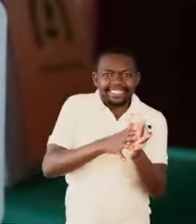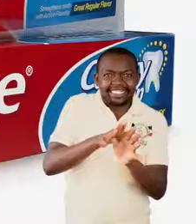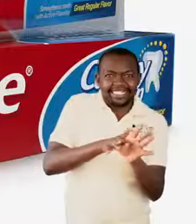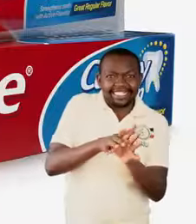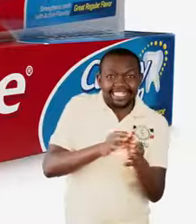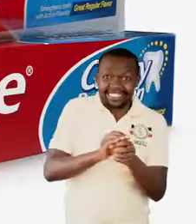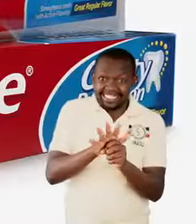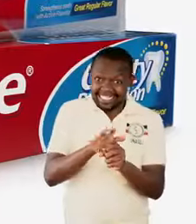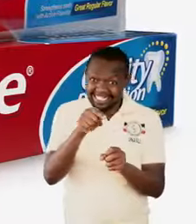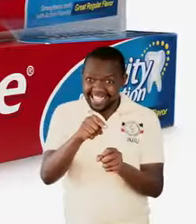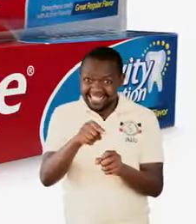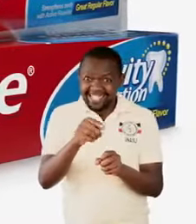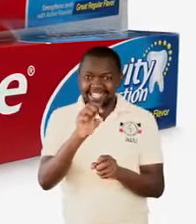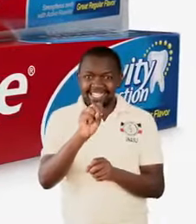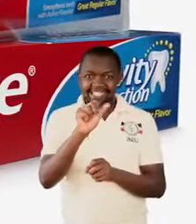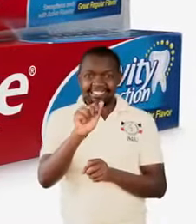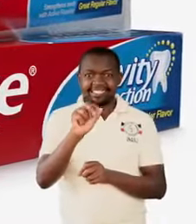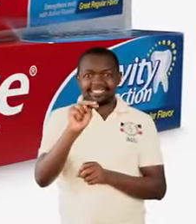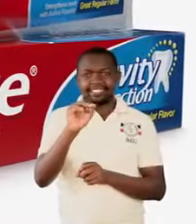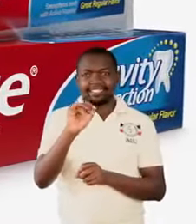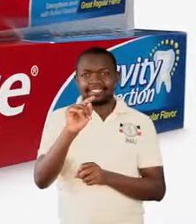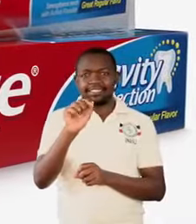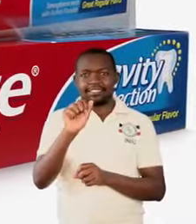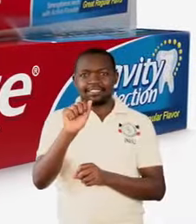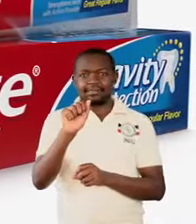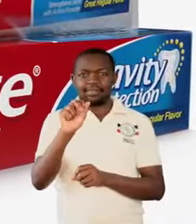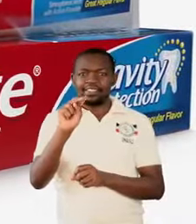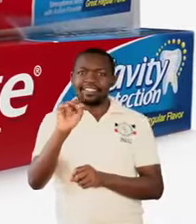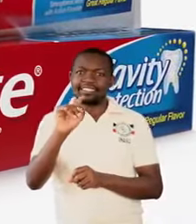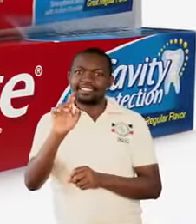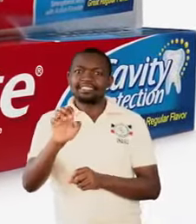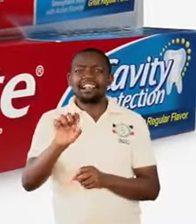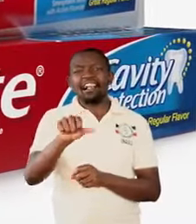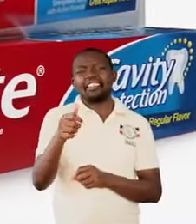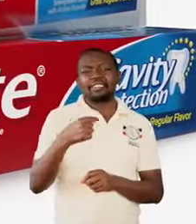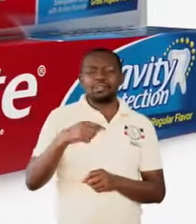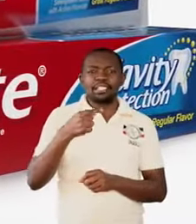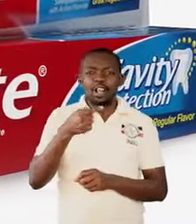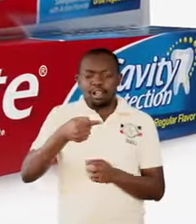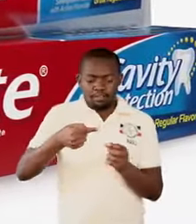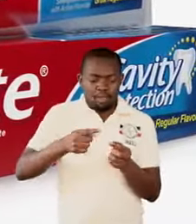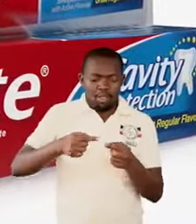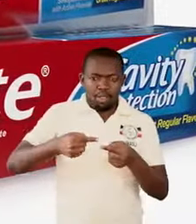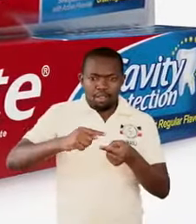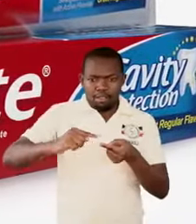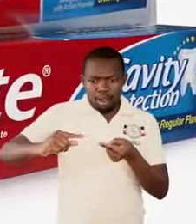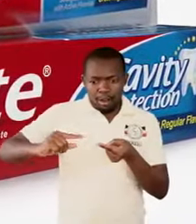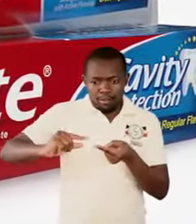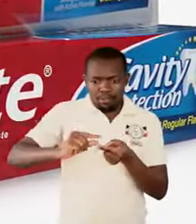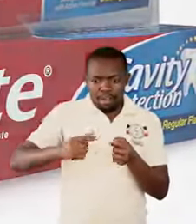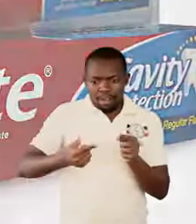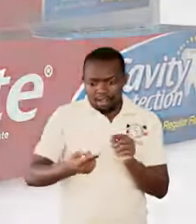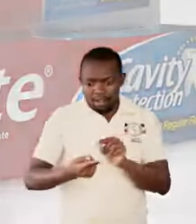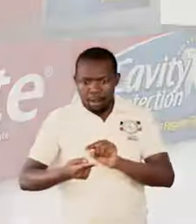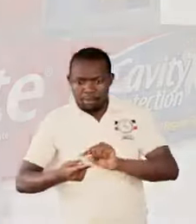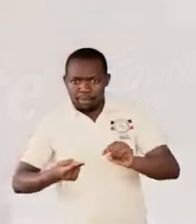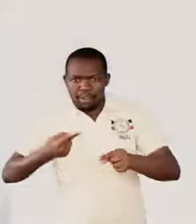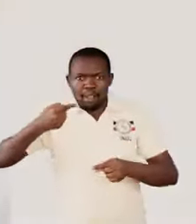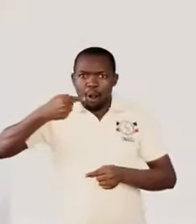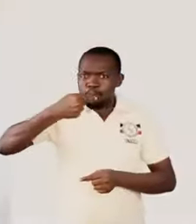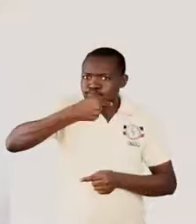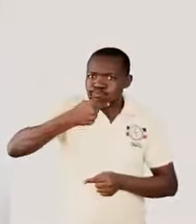Toothpaste, colligate, some of us call it colligate, and many other objects and many other substances.